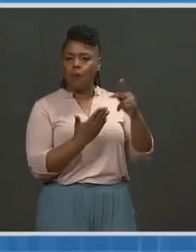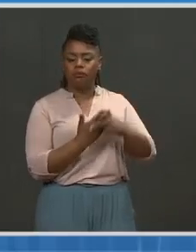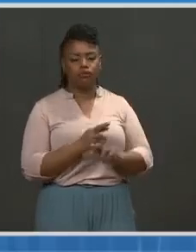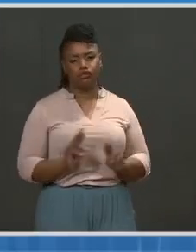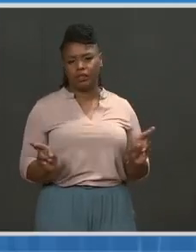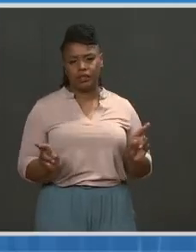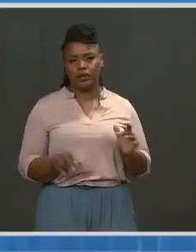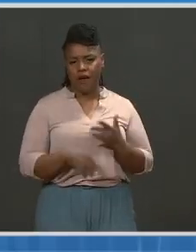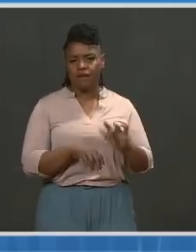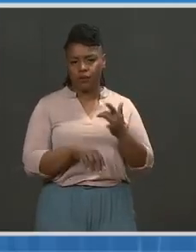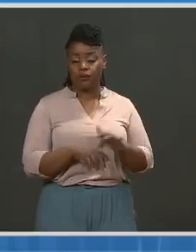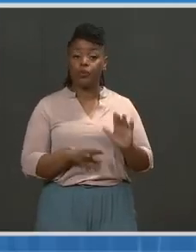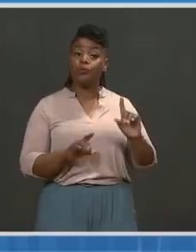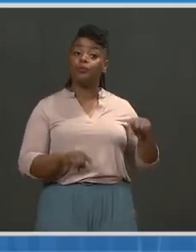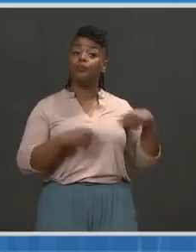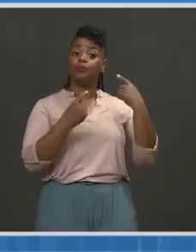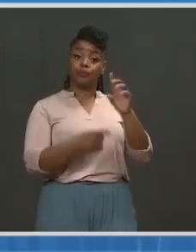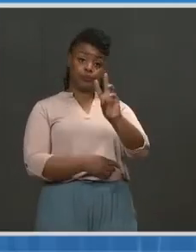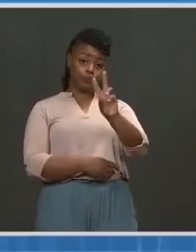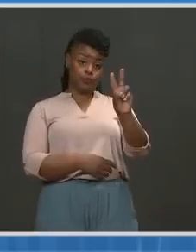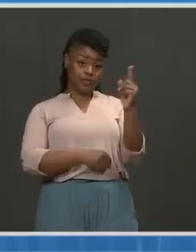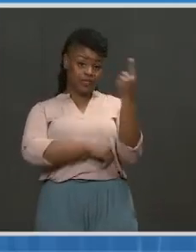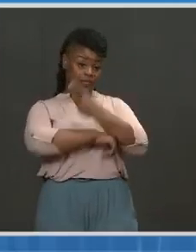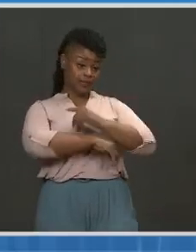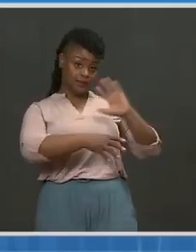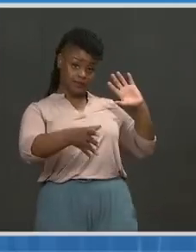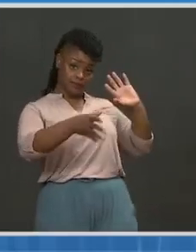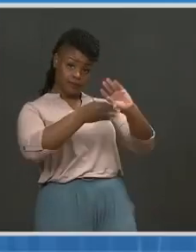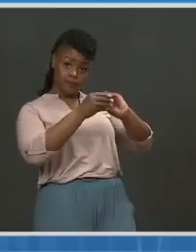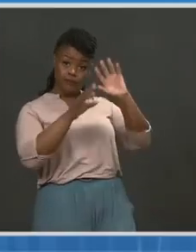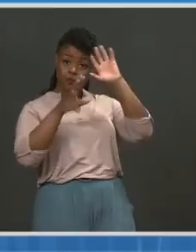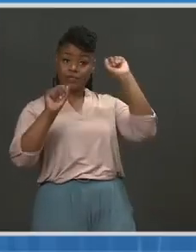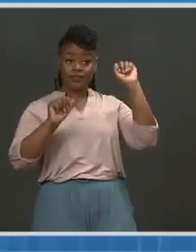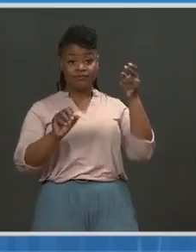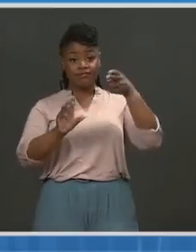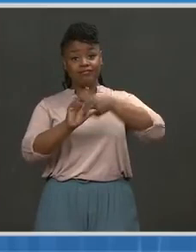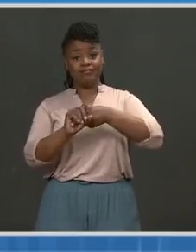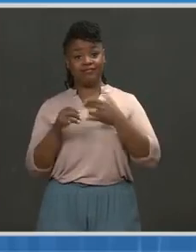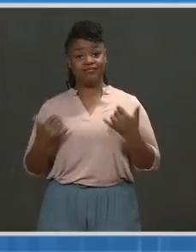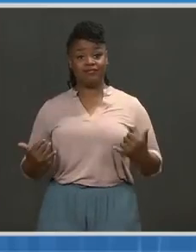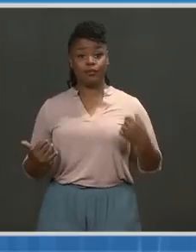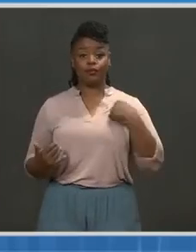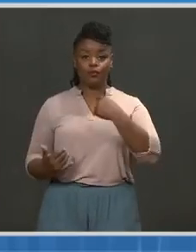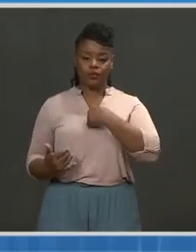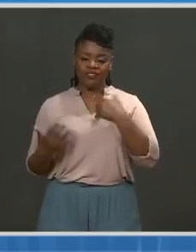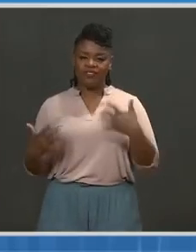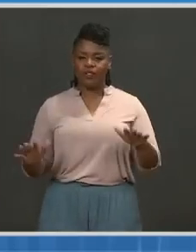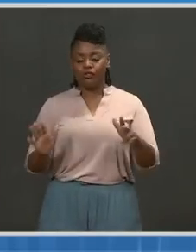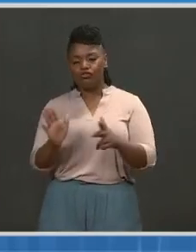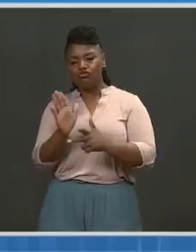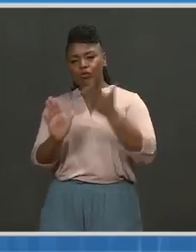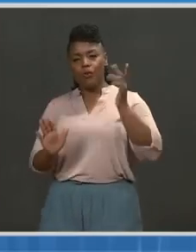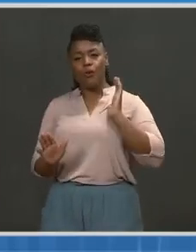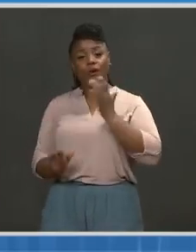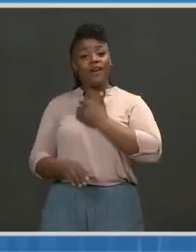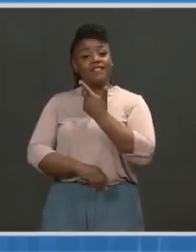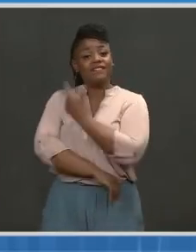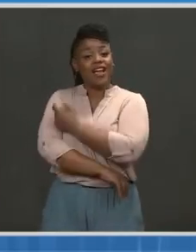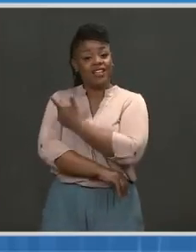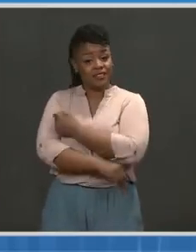This means that in the 62 days since taking office, we've more than tripled vaccine output